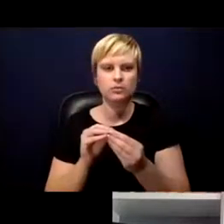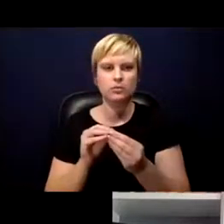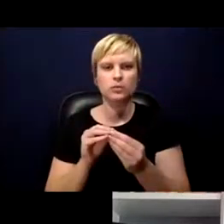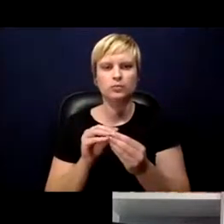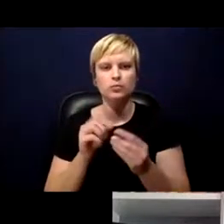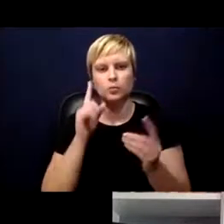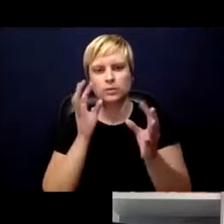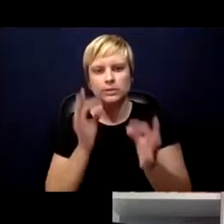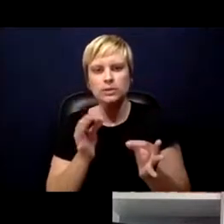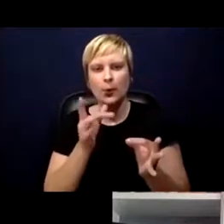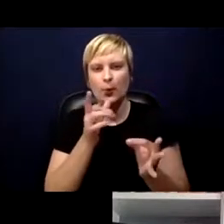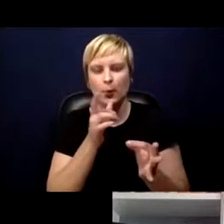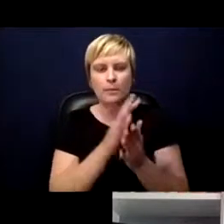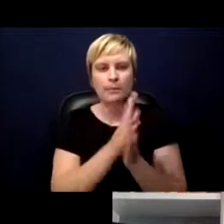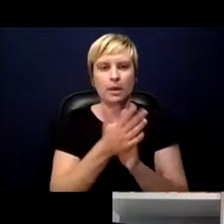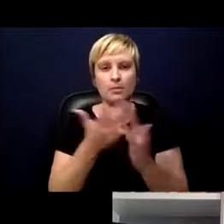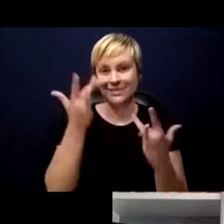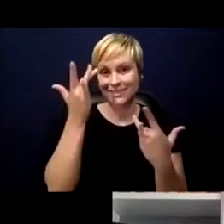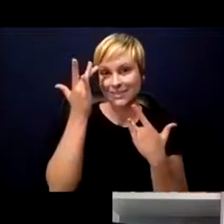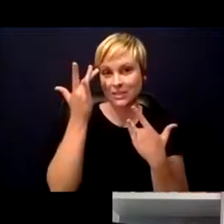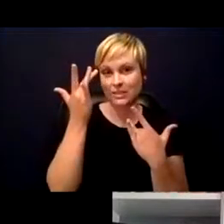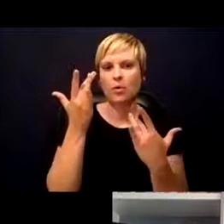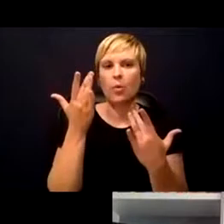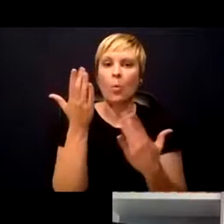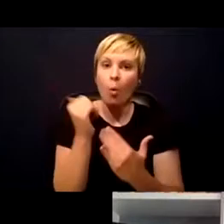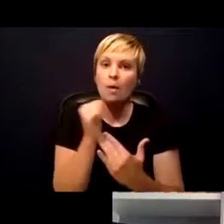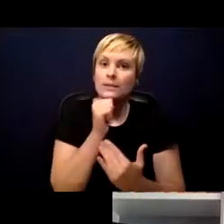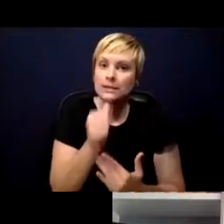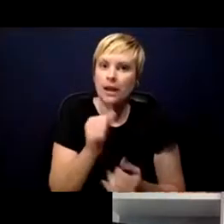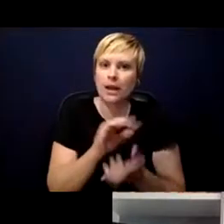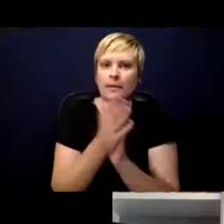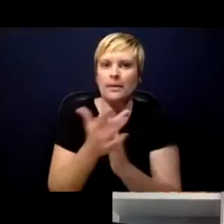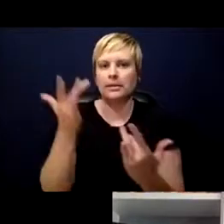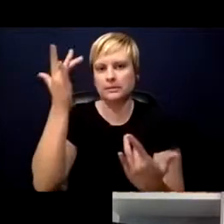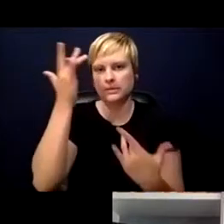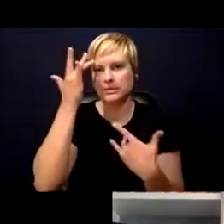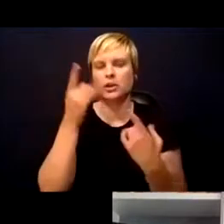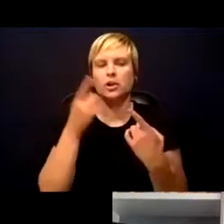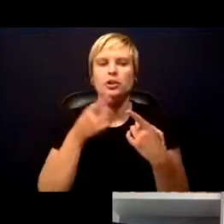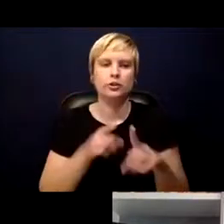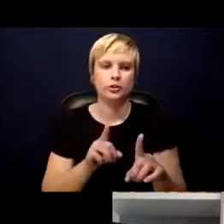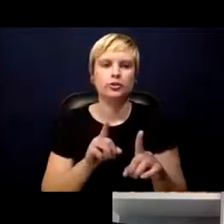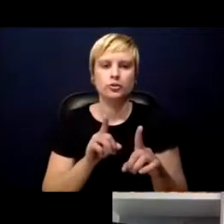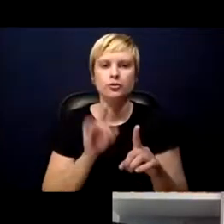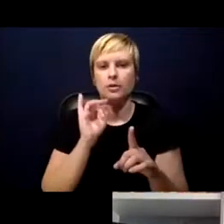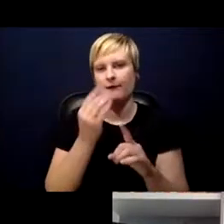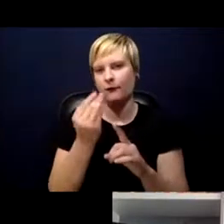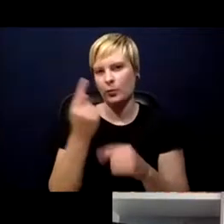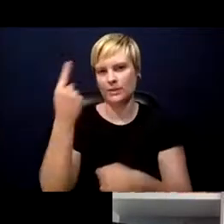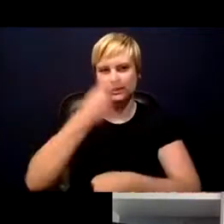becomes sick or and hopefully who doesn't become sick during the period.